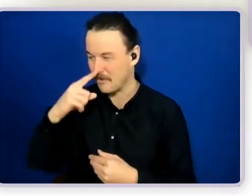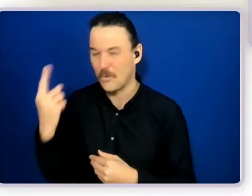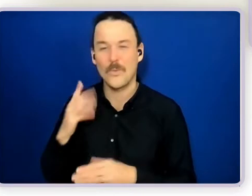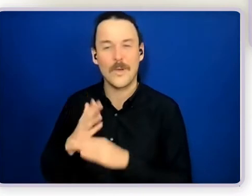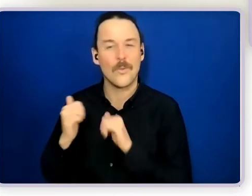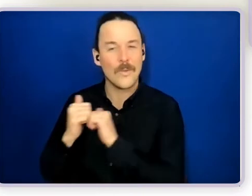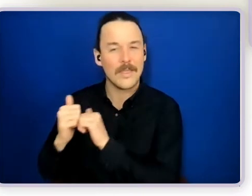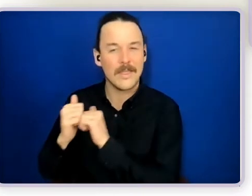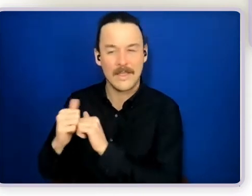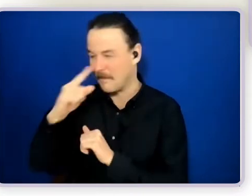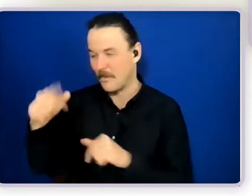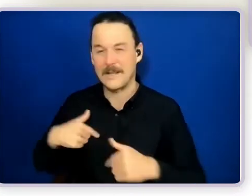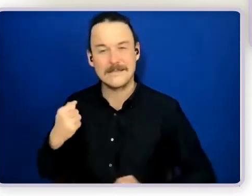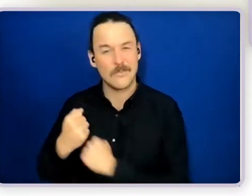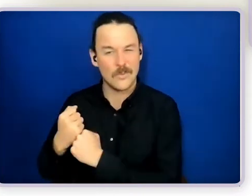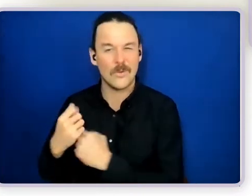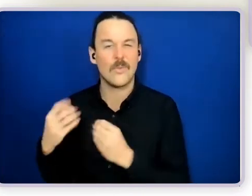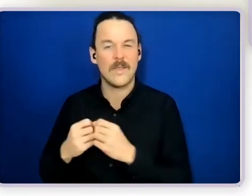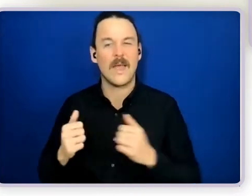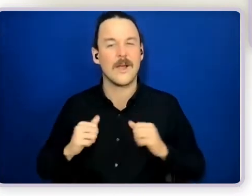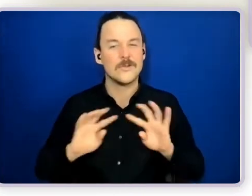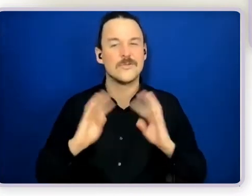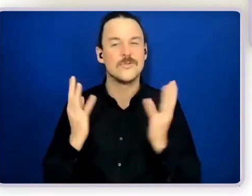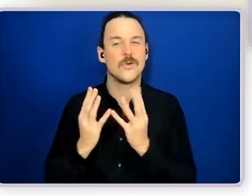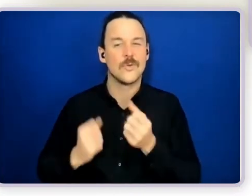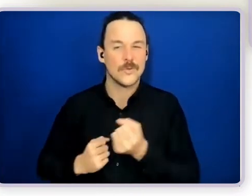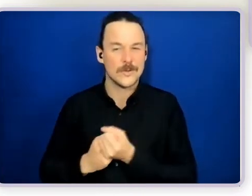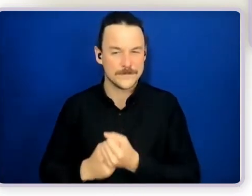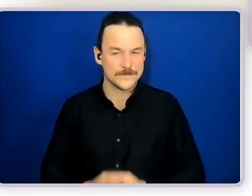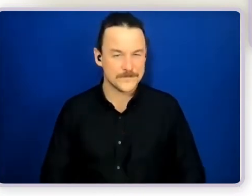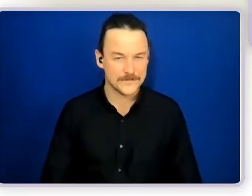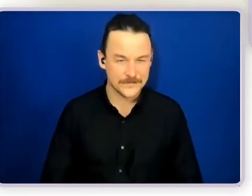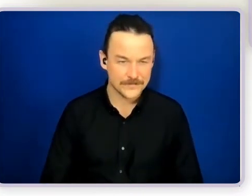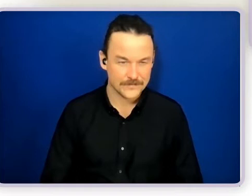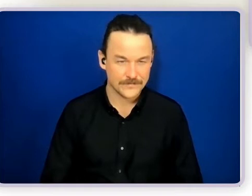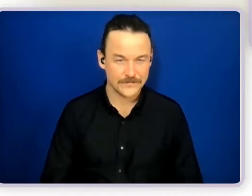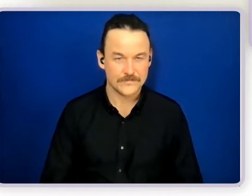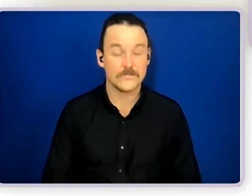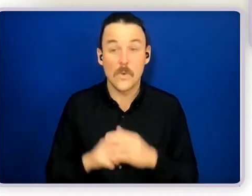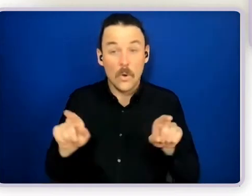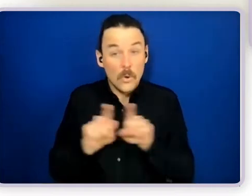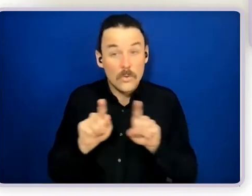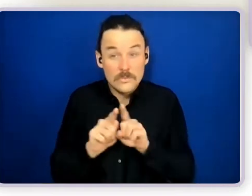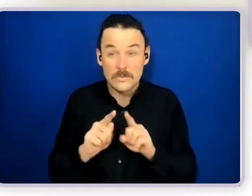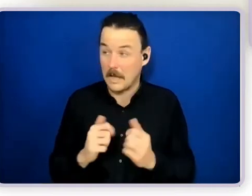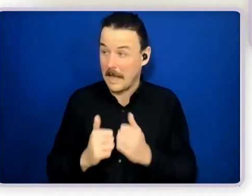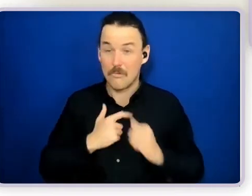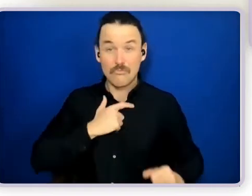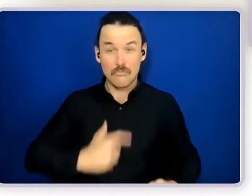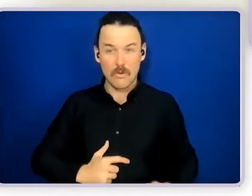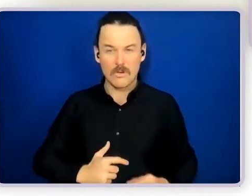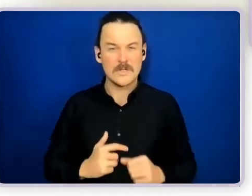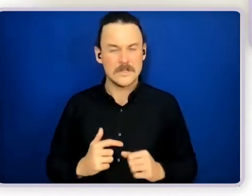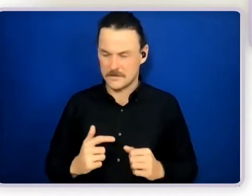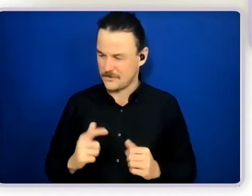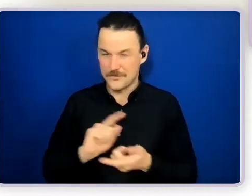in our circles work. It also has a big impact on how we see ourselves and also how others